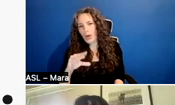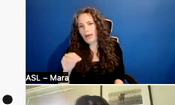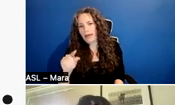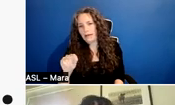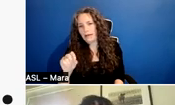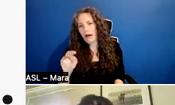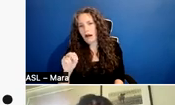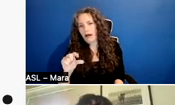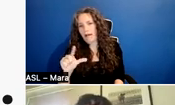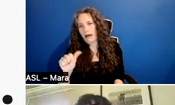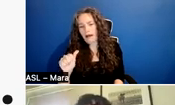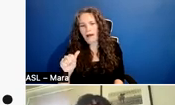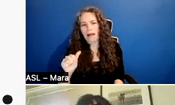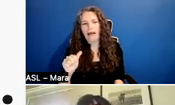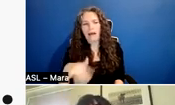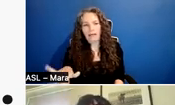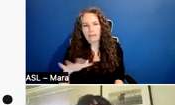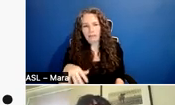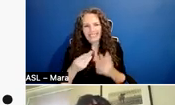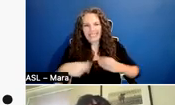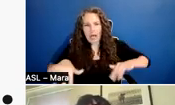Uh, and thank you all for being here. Um,